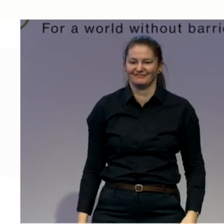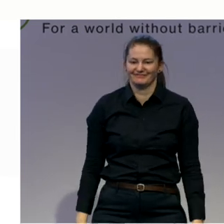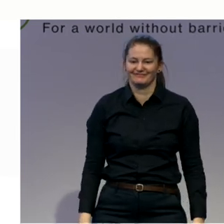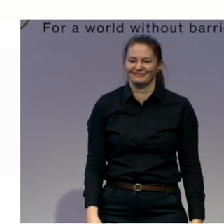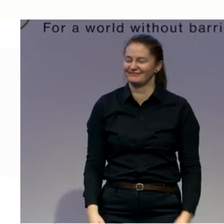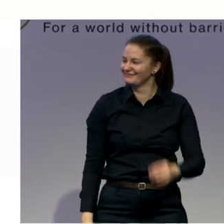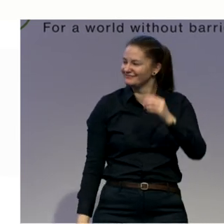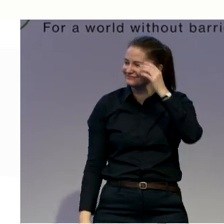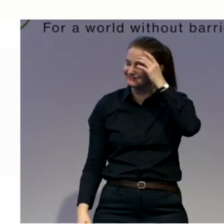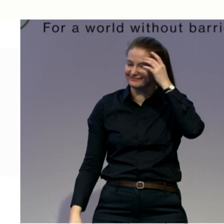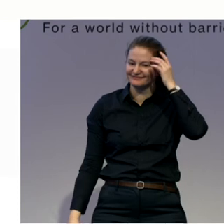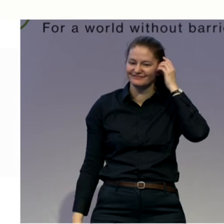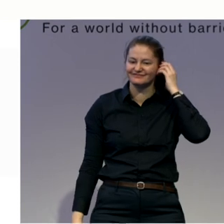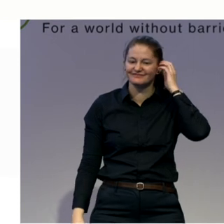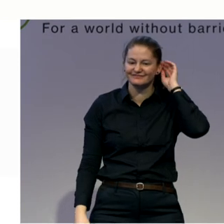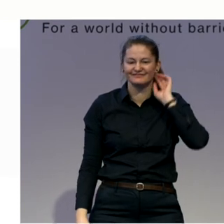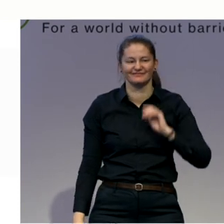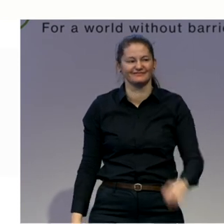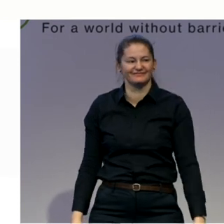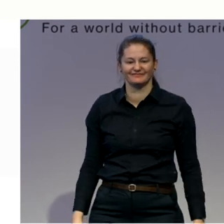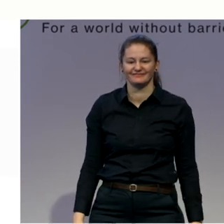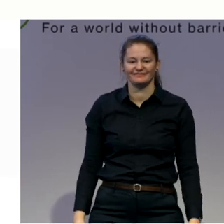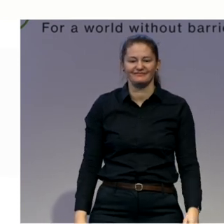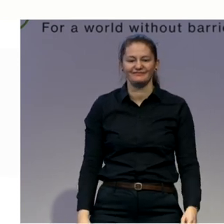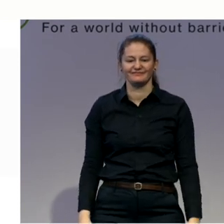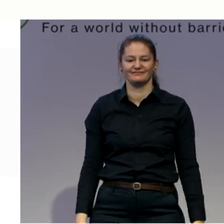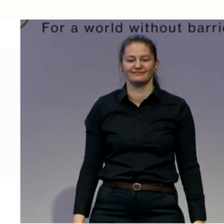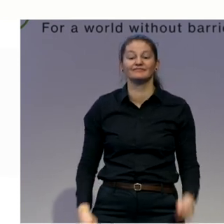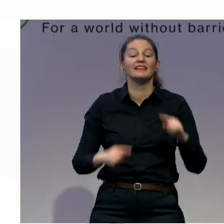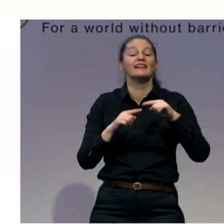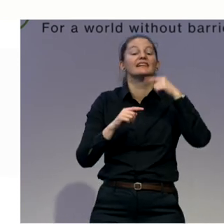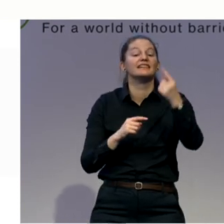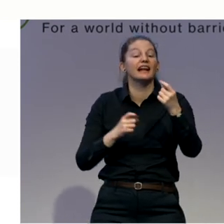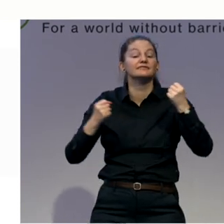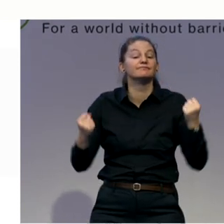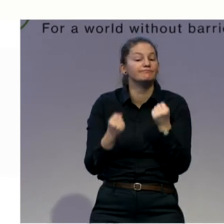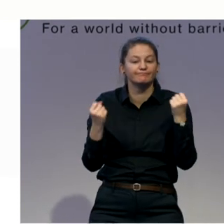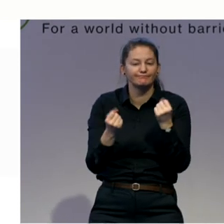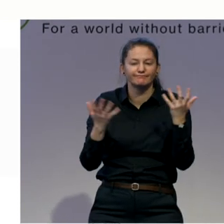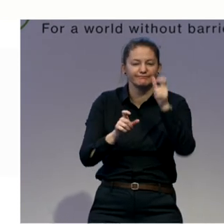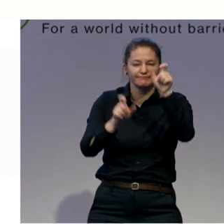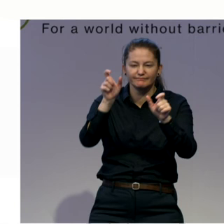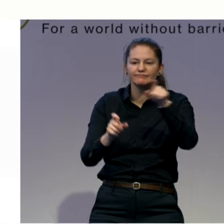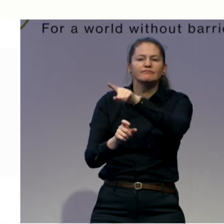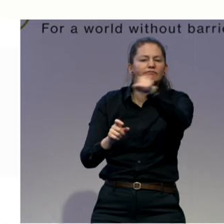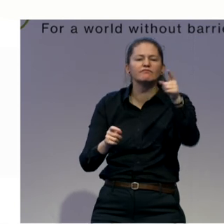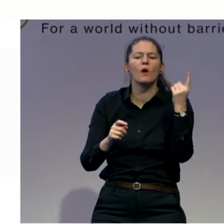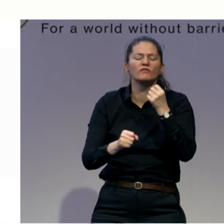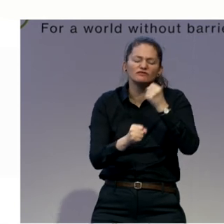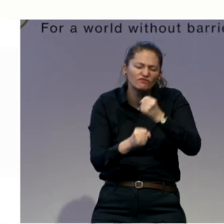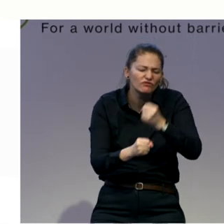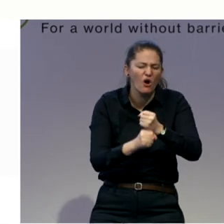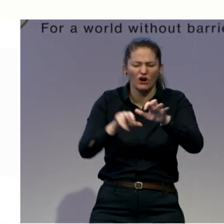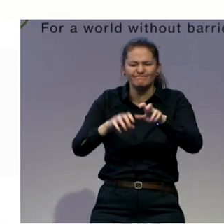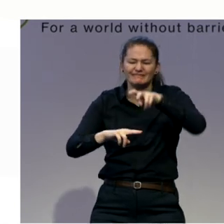usually sitting at a desk or in their chairs. We will open your chest.